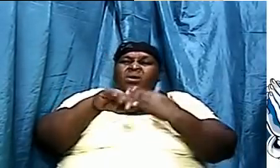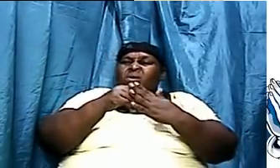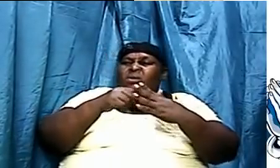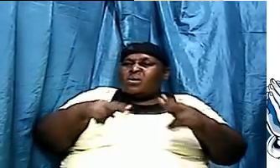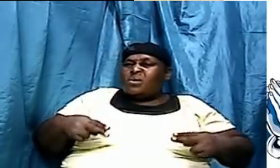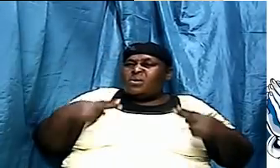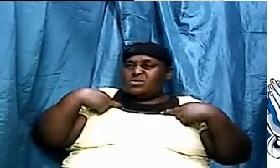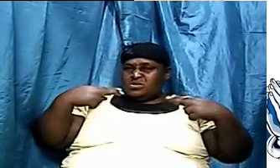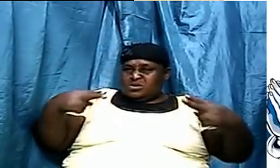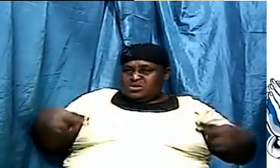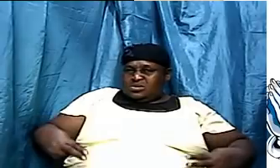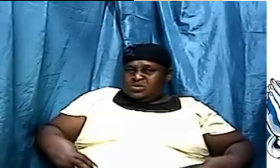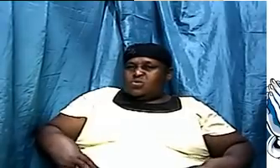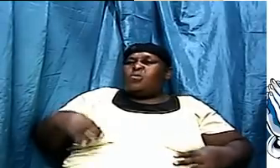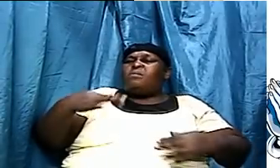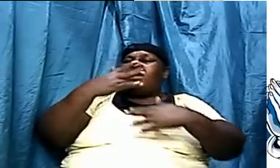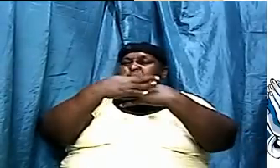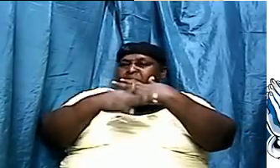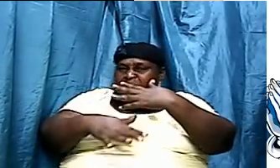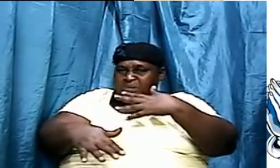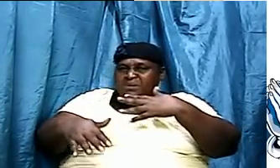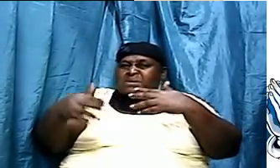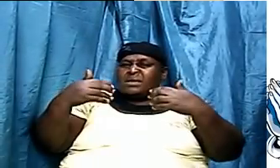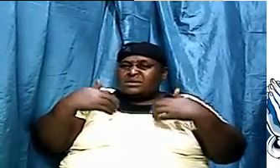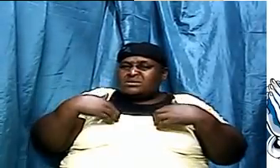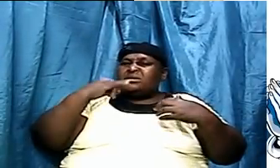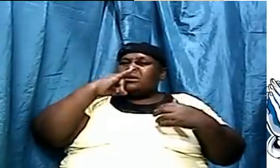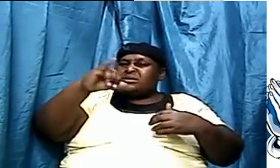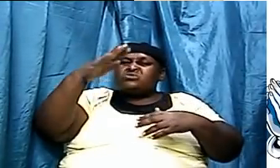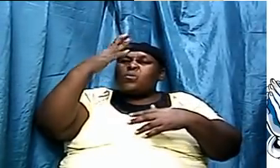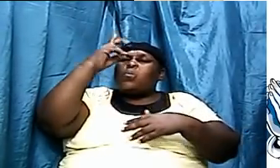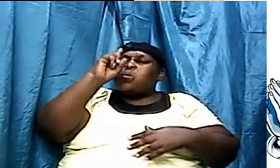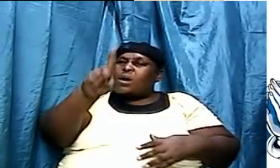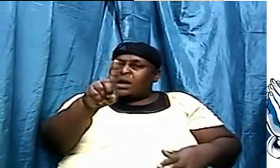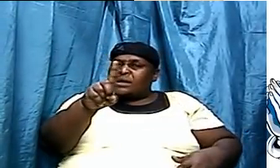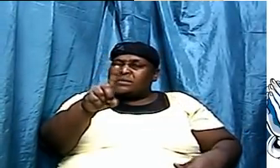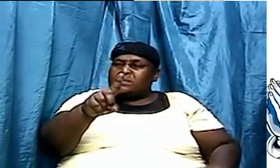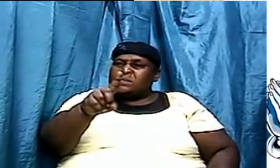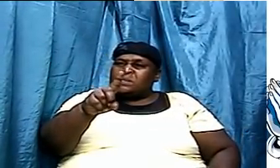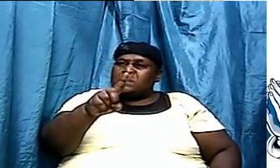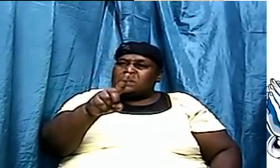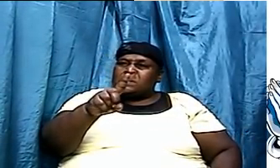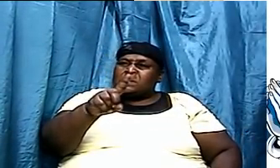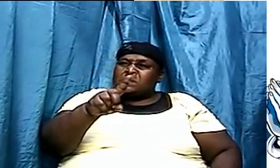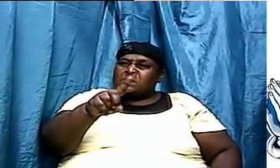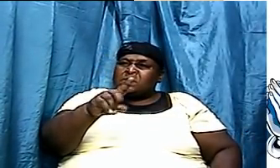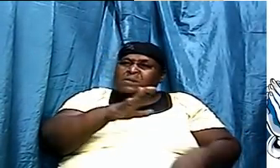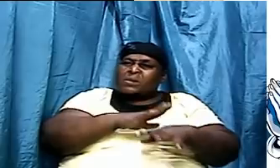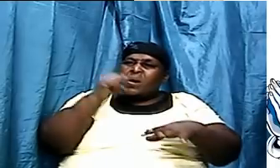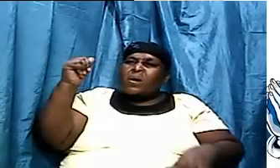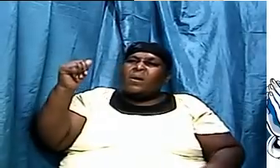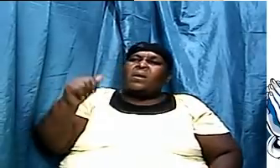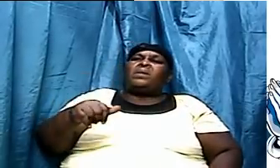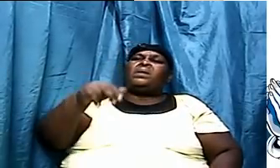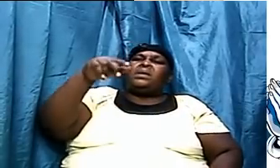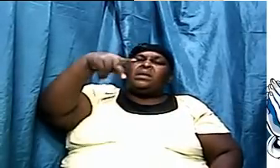blood has one common base. Namely plasma. My God.